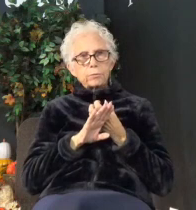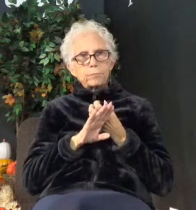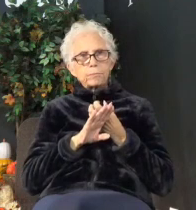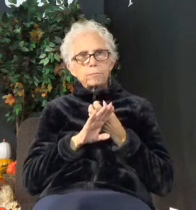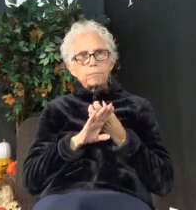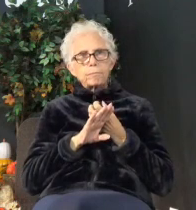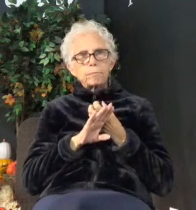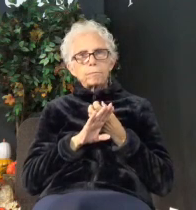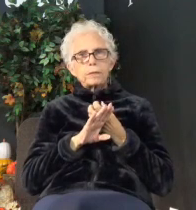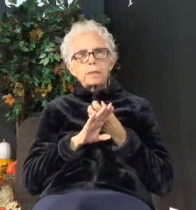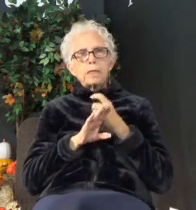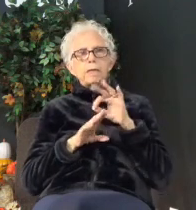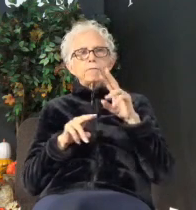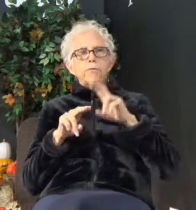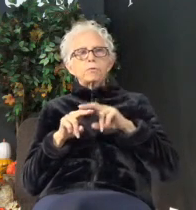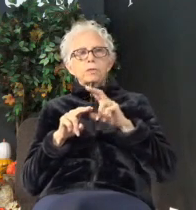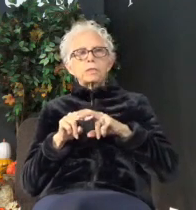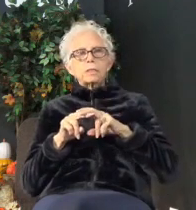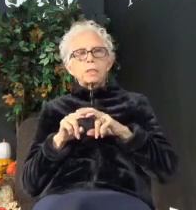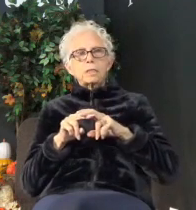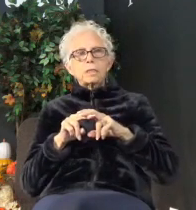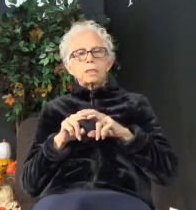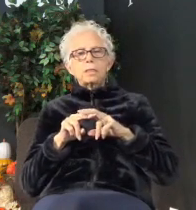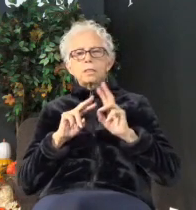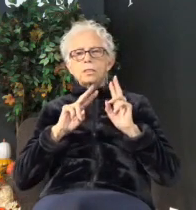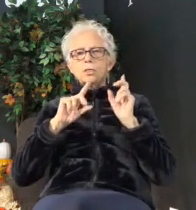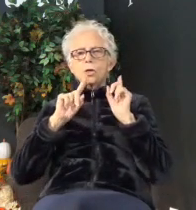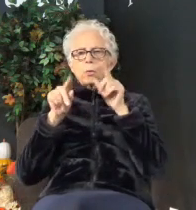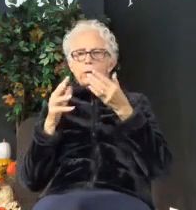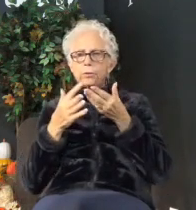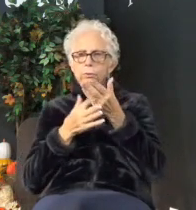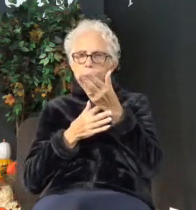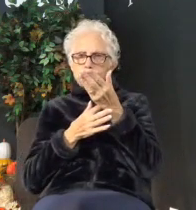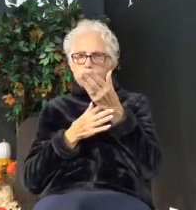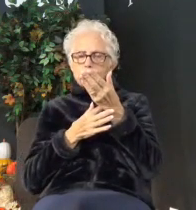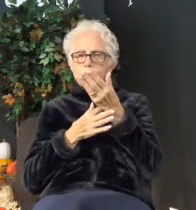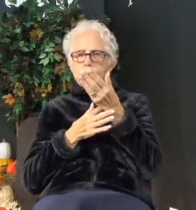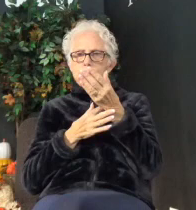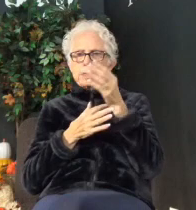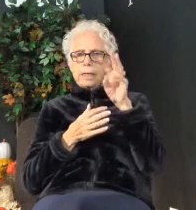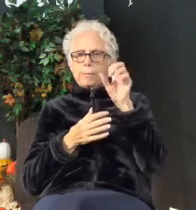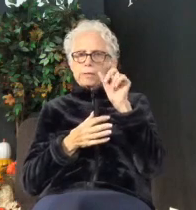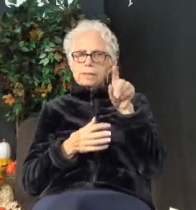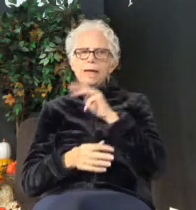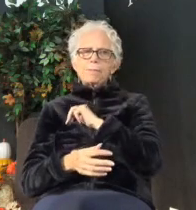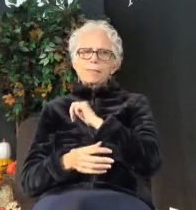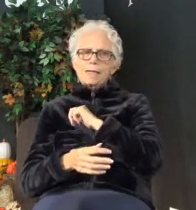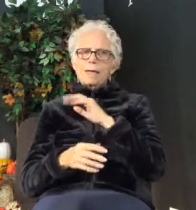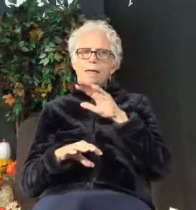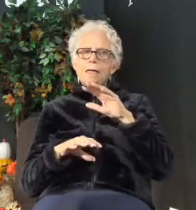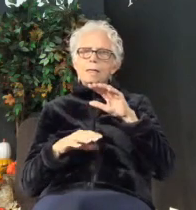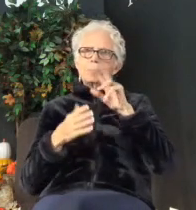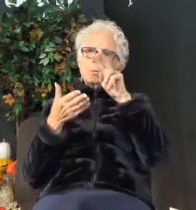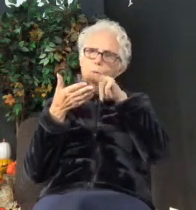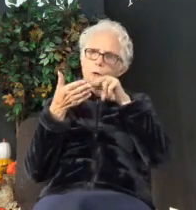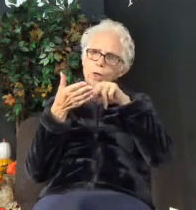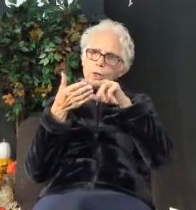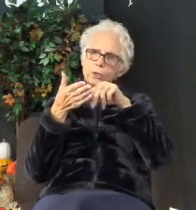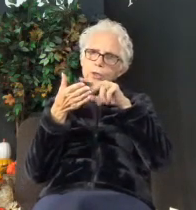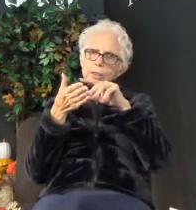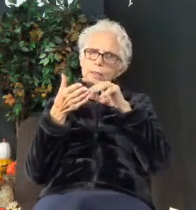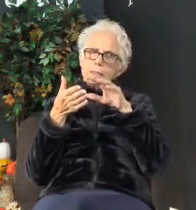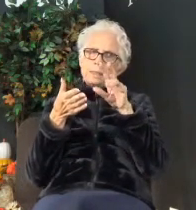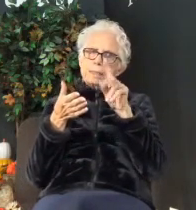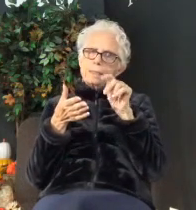If you're sitting there scrolling through Amazon on Saturday night, while you're watching a movie with your spouse, you